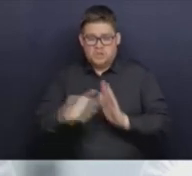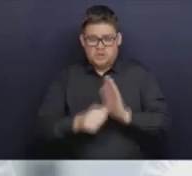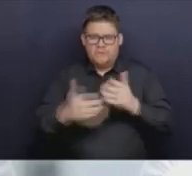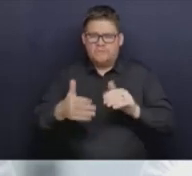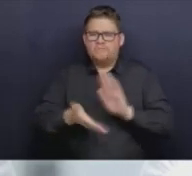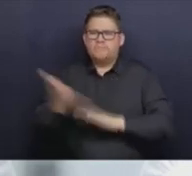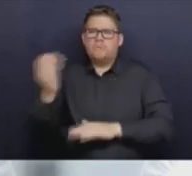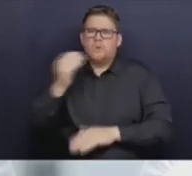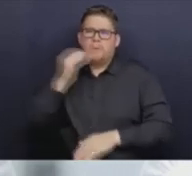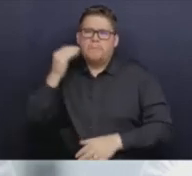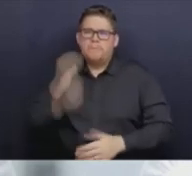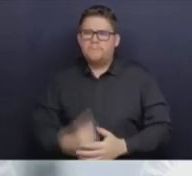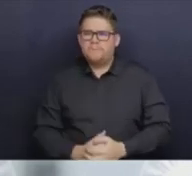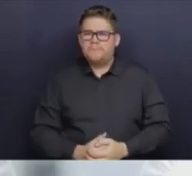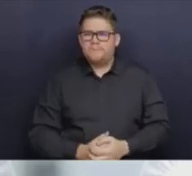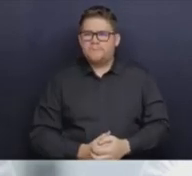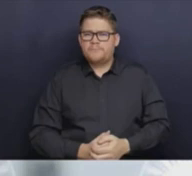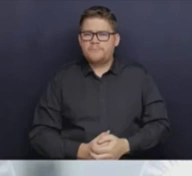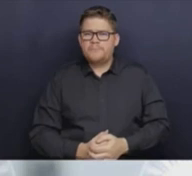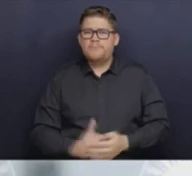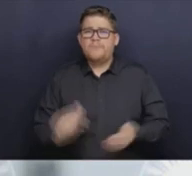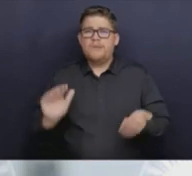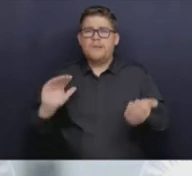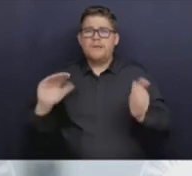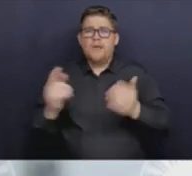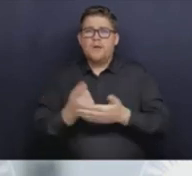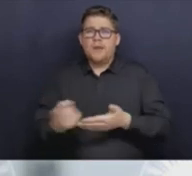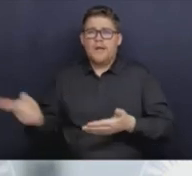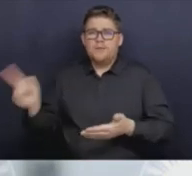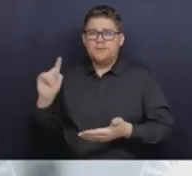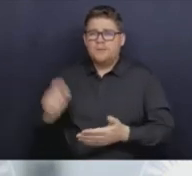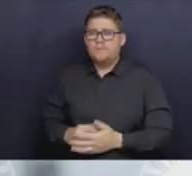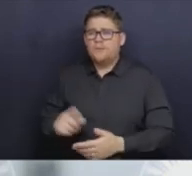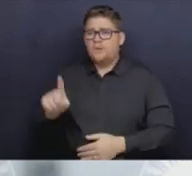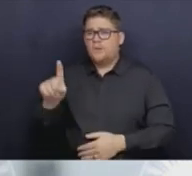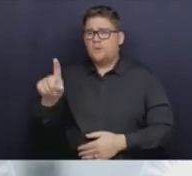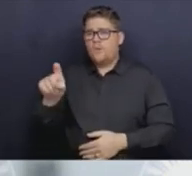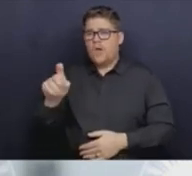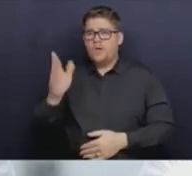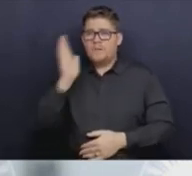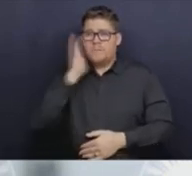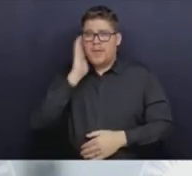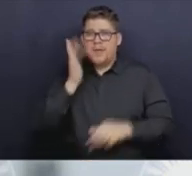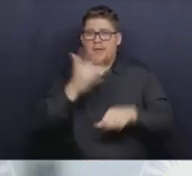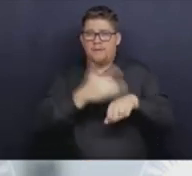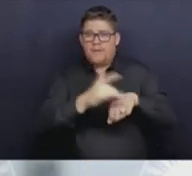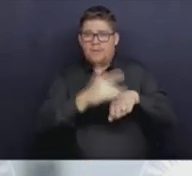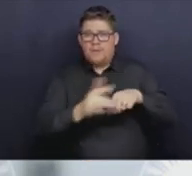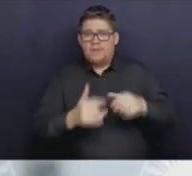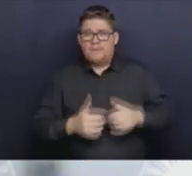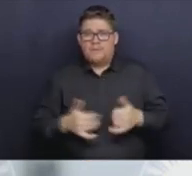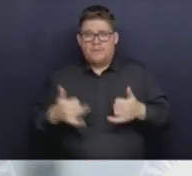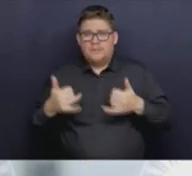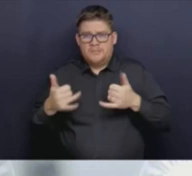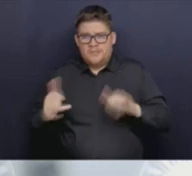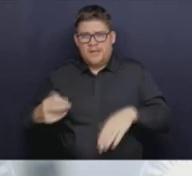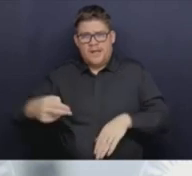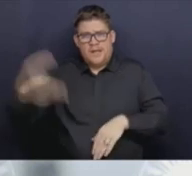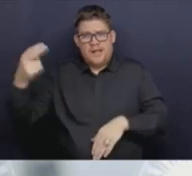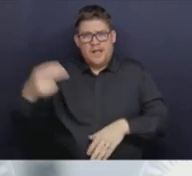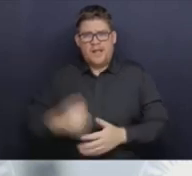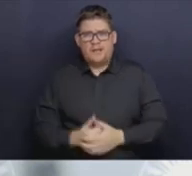100 from where we were last week. It's still dramatically high. We still have hospitals in B.C. notably